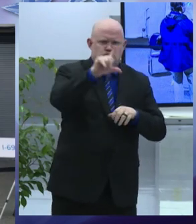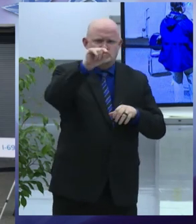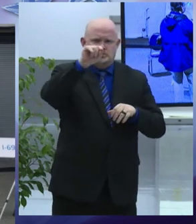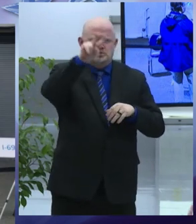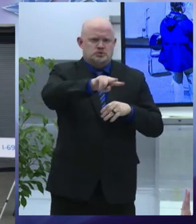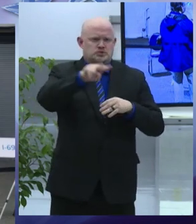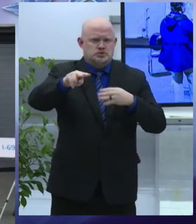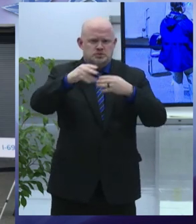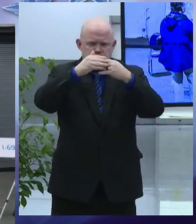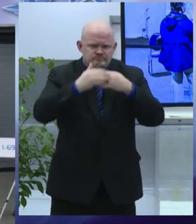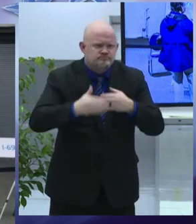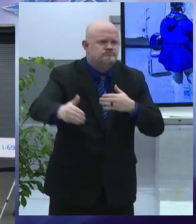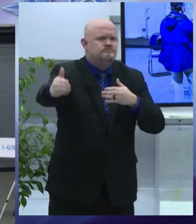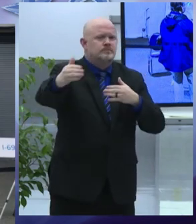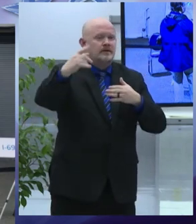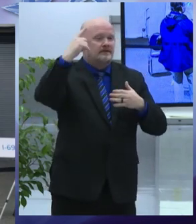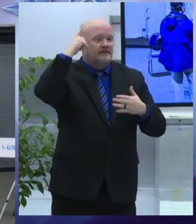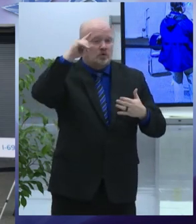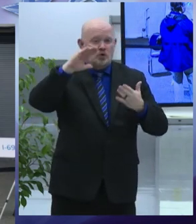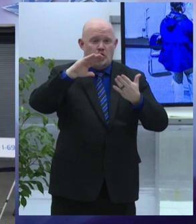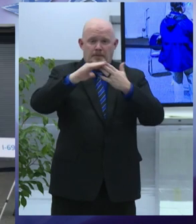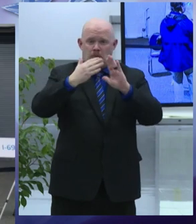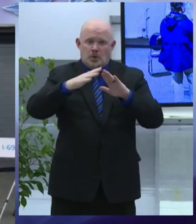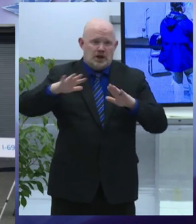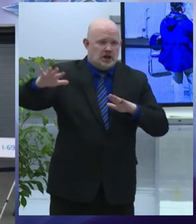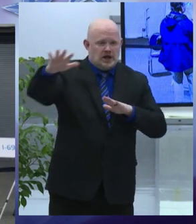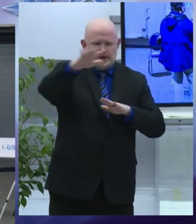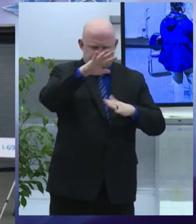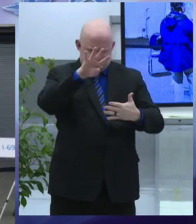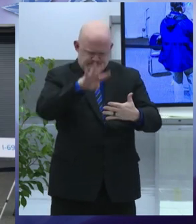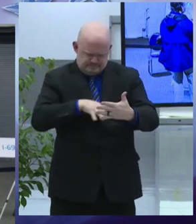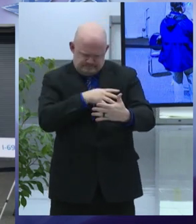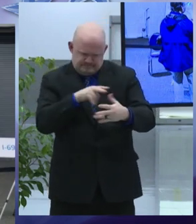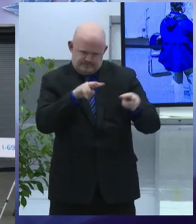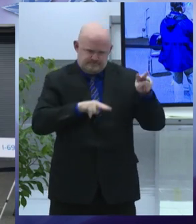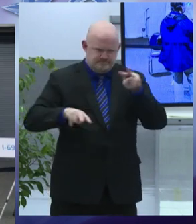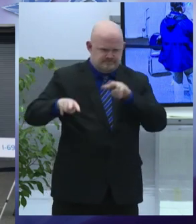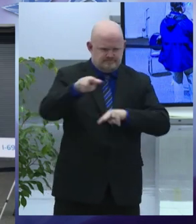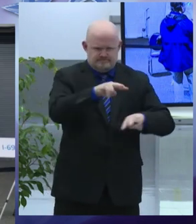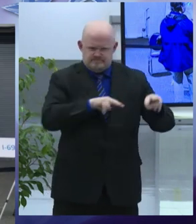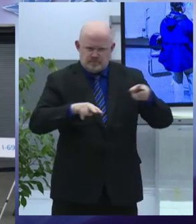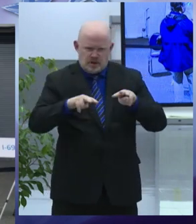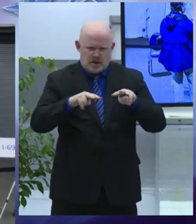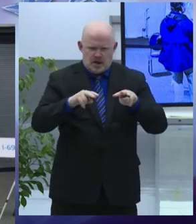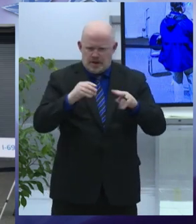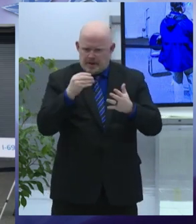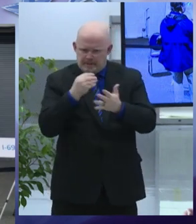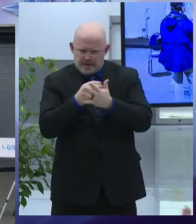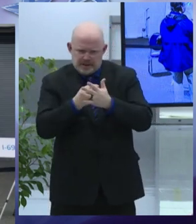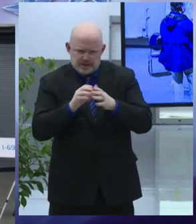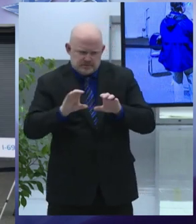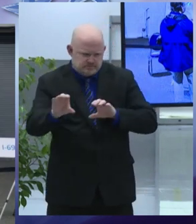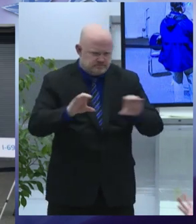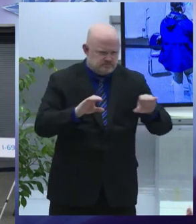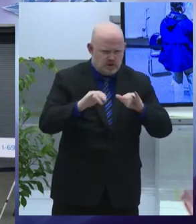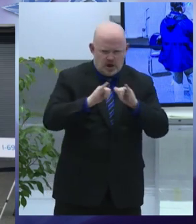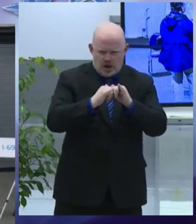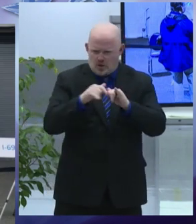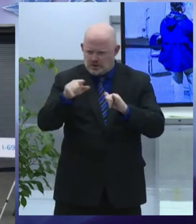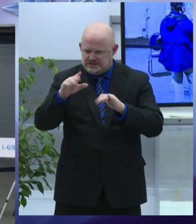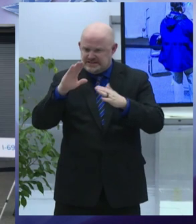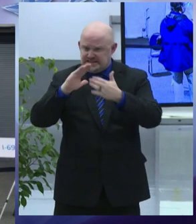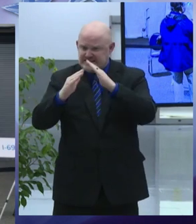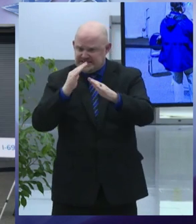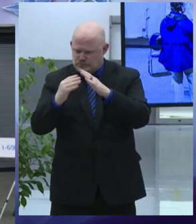we move in and around the city of syracuse and set the stage for further economic growth i recognize this alternative is not